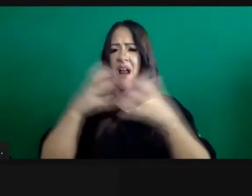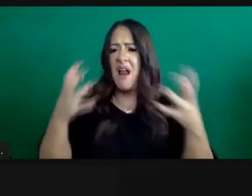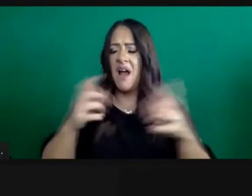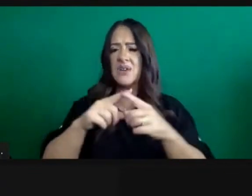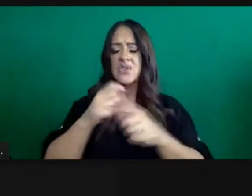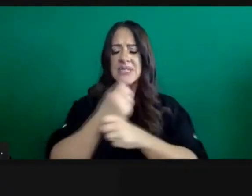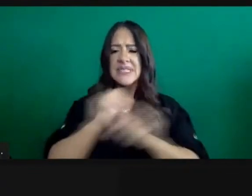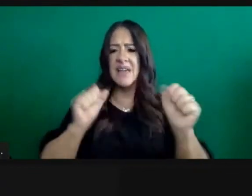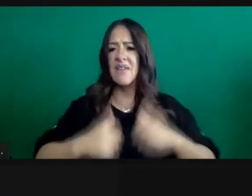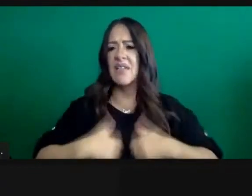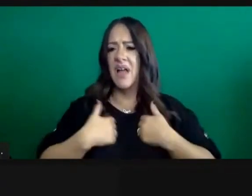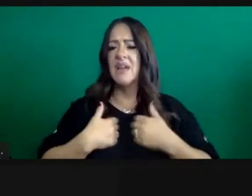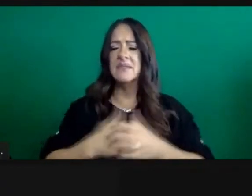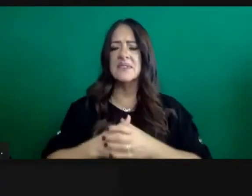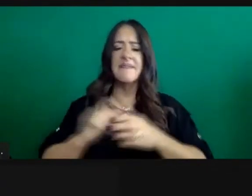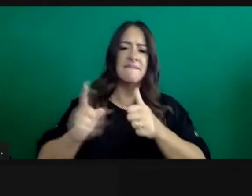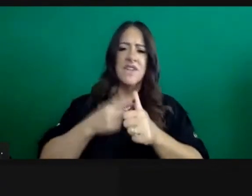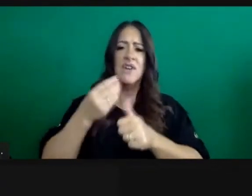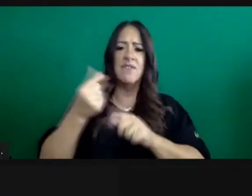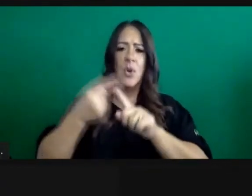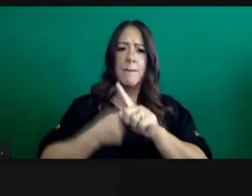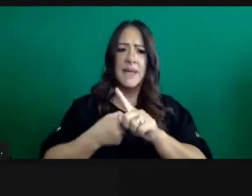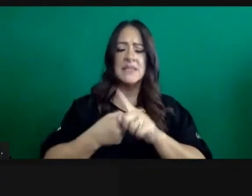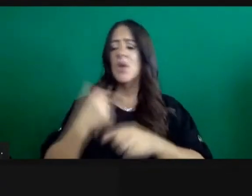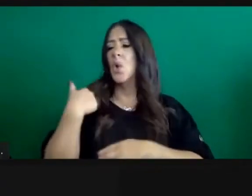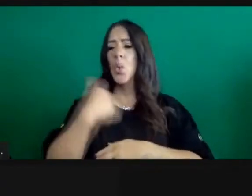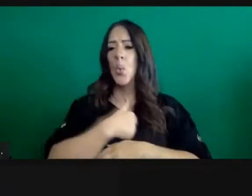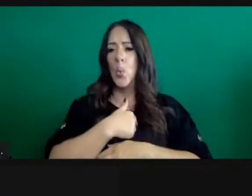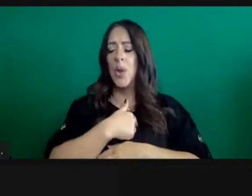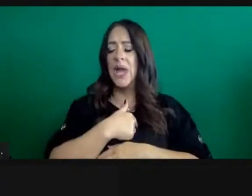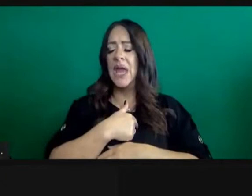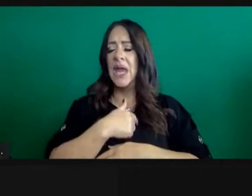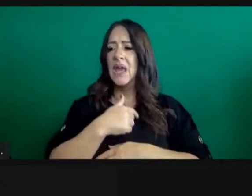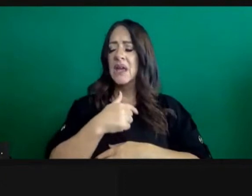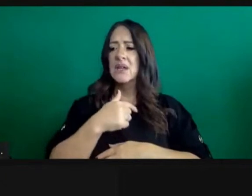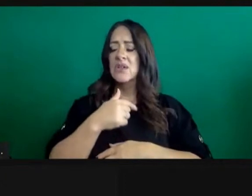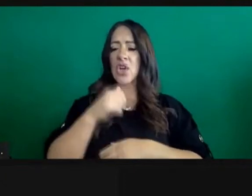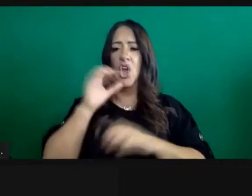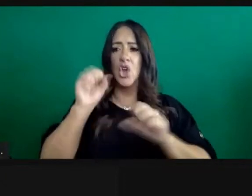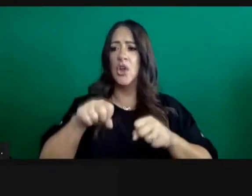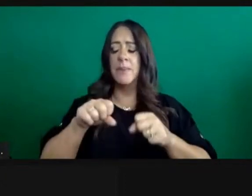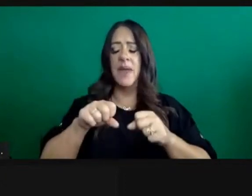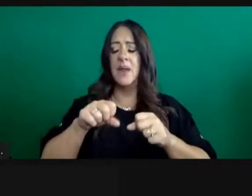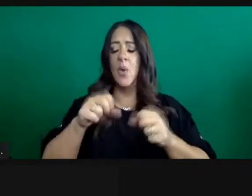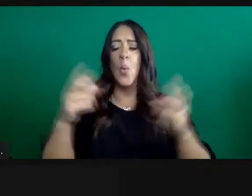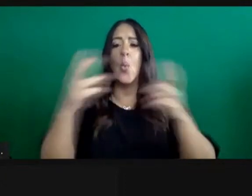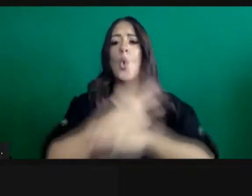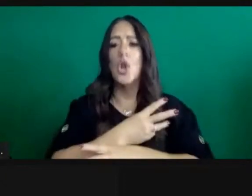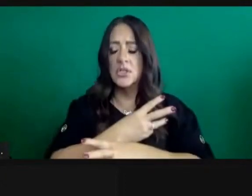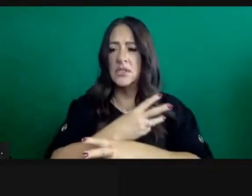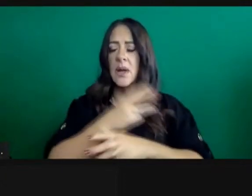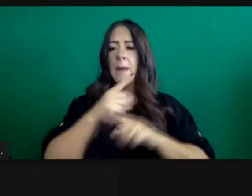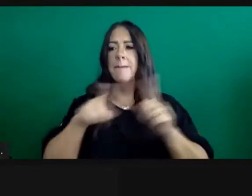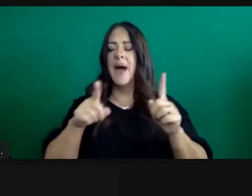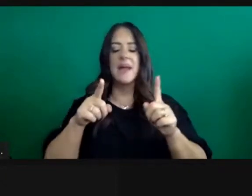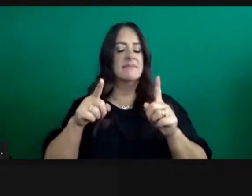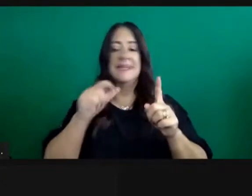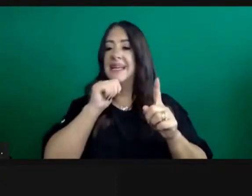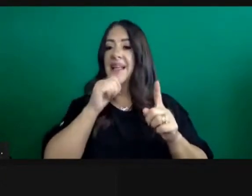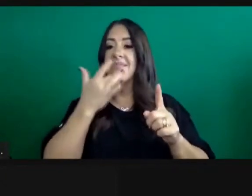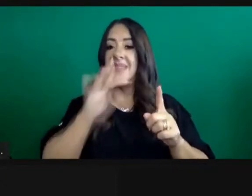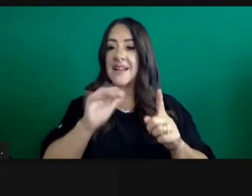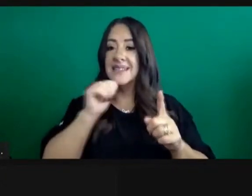a tremendous level of spread had we not had local leaders and state leaders that made the decisions that they did.